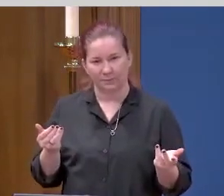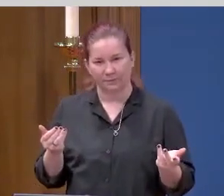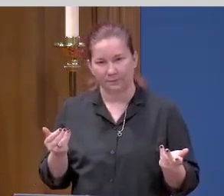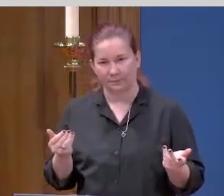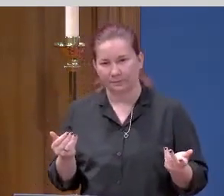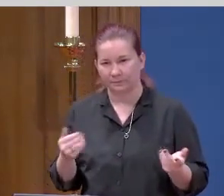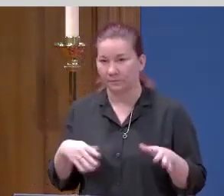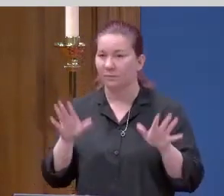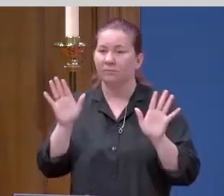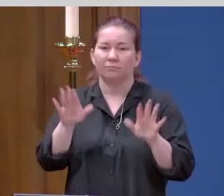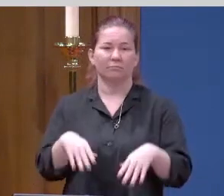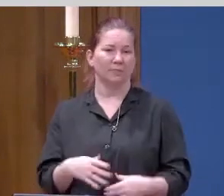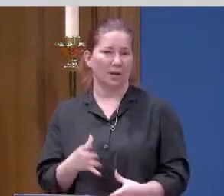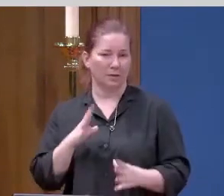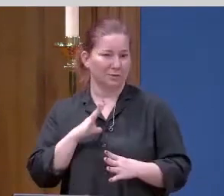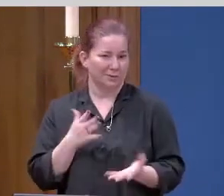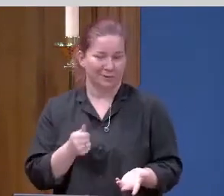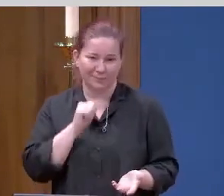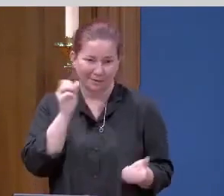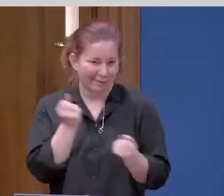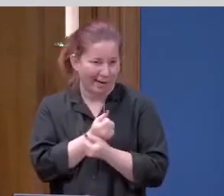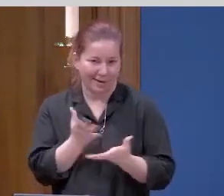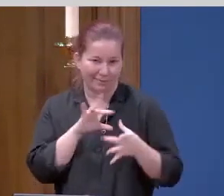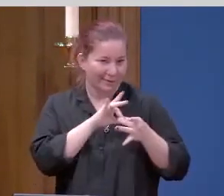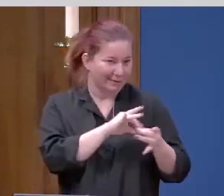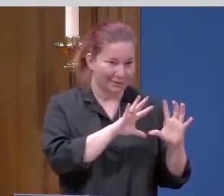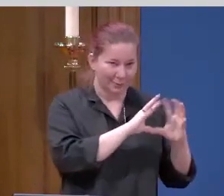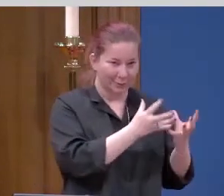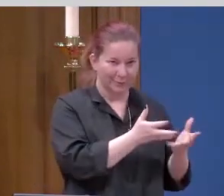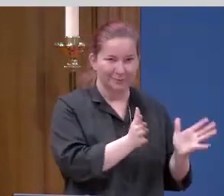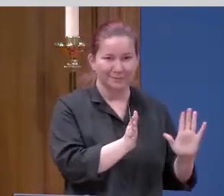But that's okay, because not everything is of the world.